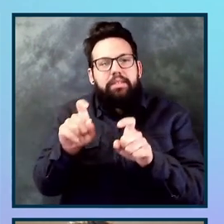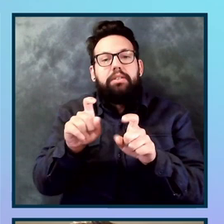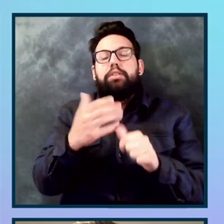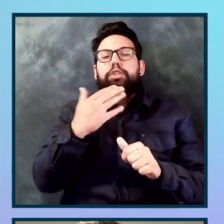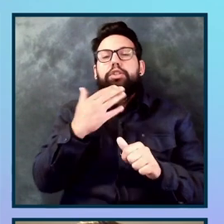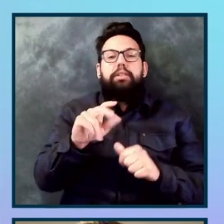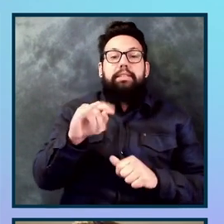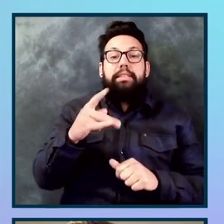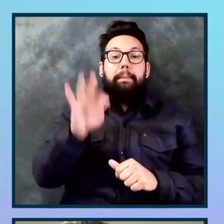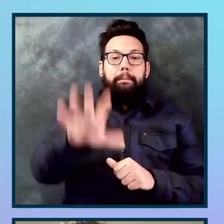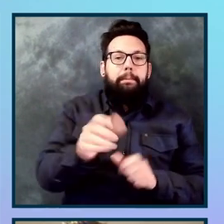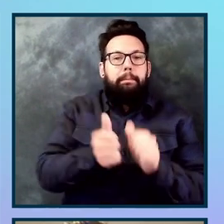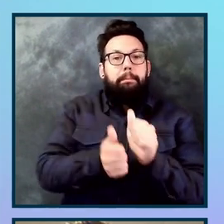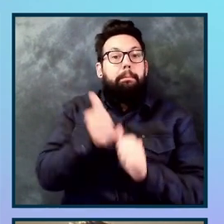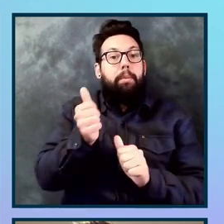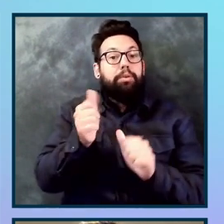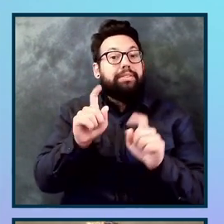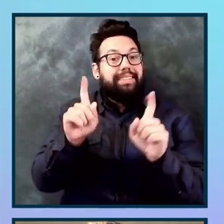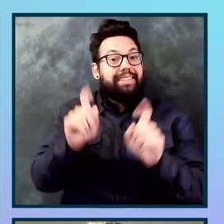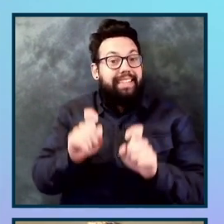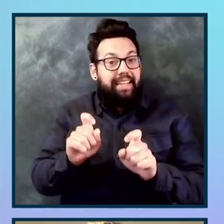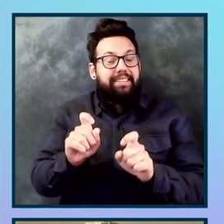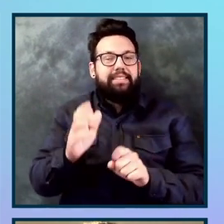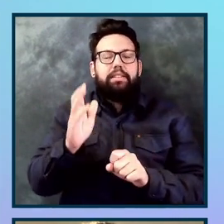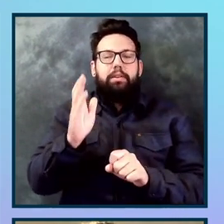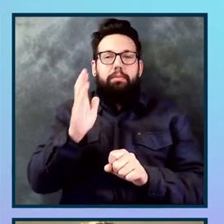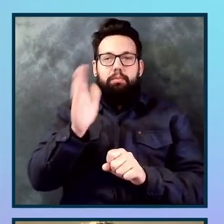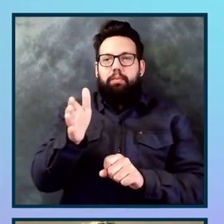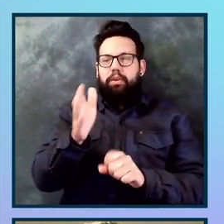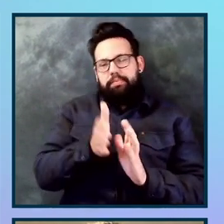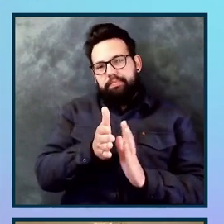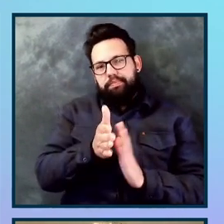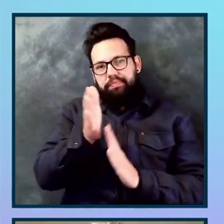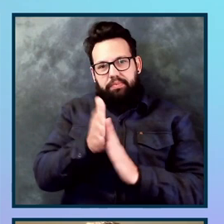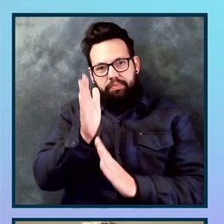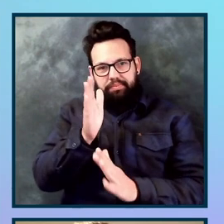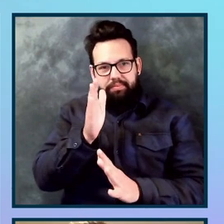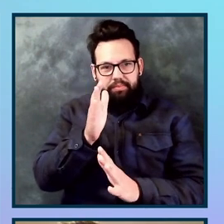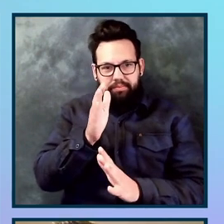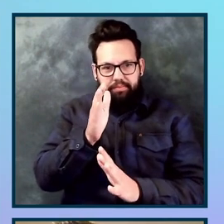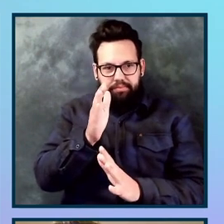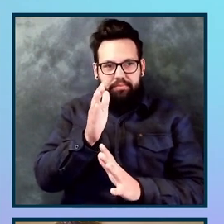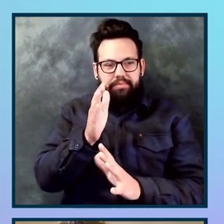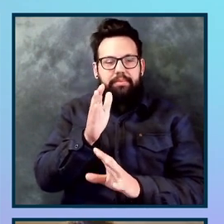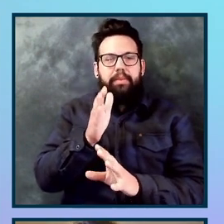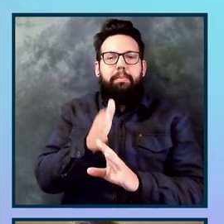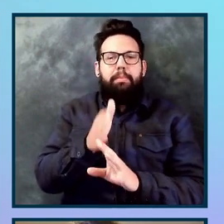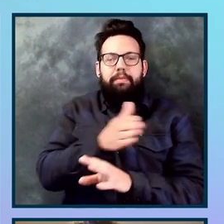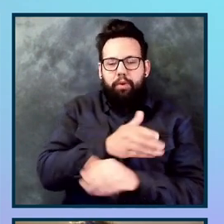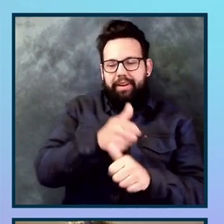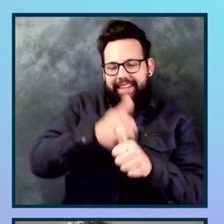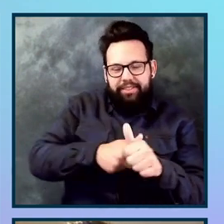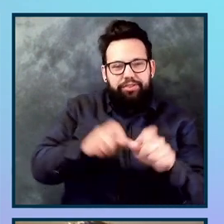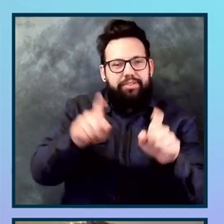most unit testing frameworks have a hook to run before, um, all your tests run before each, uh, specific test is